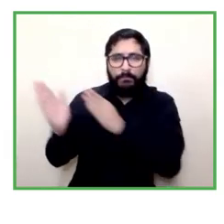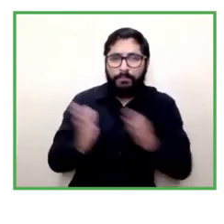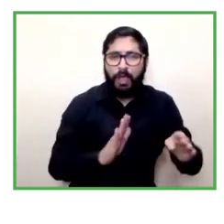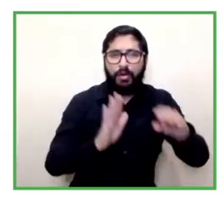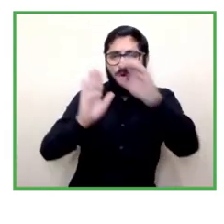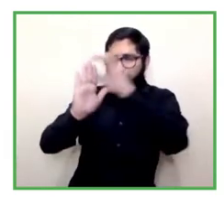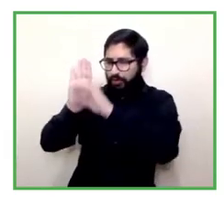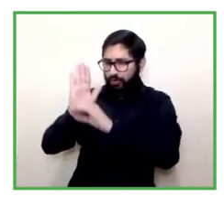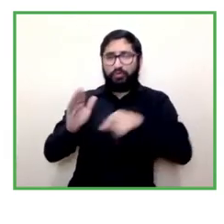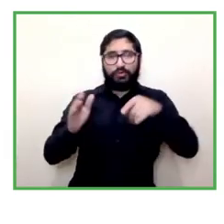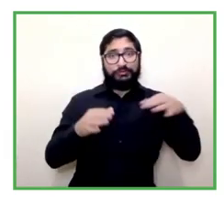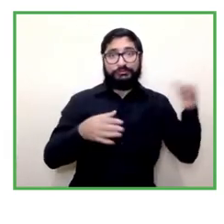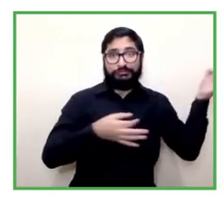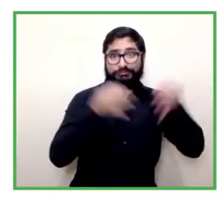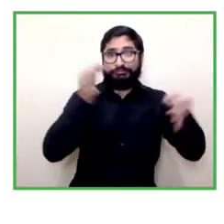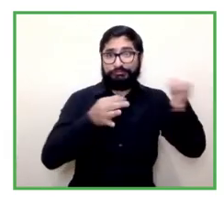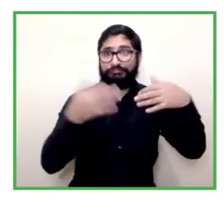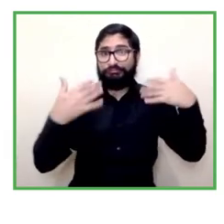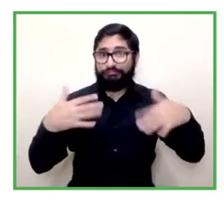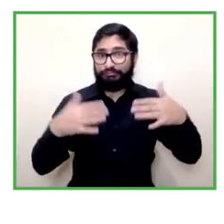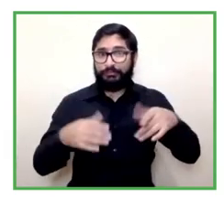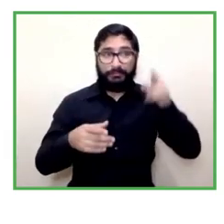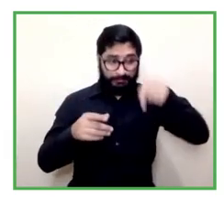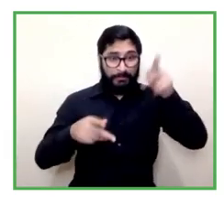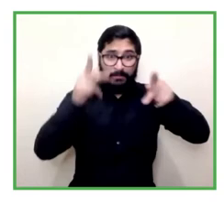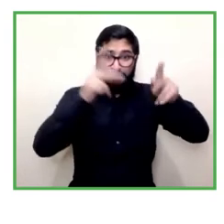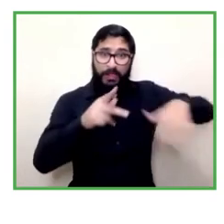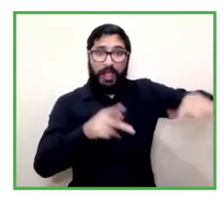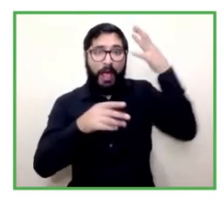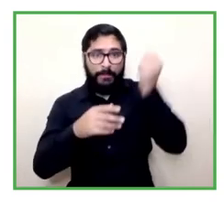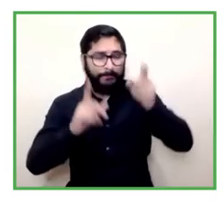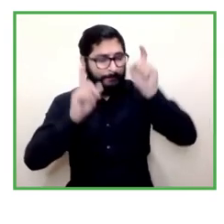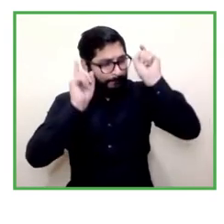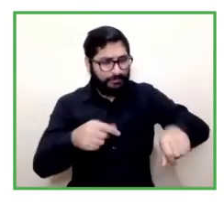are groups of people conducting this type of accompaniment with